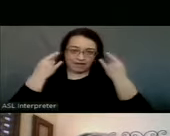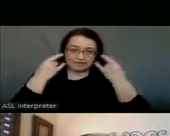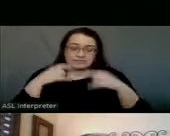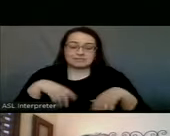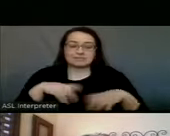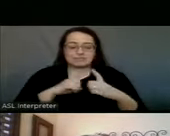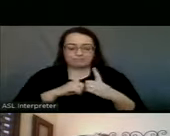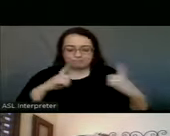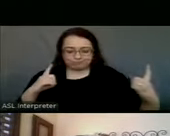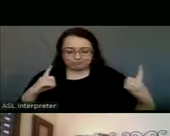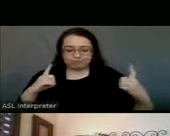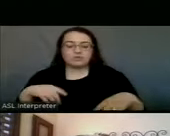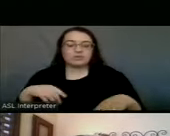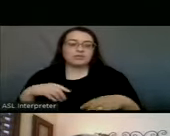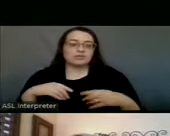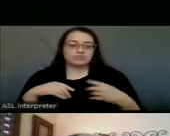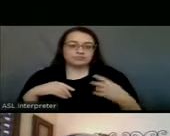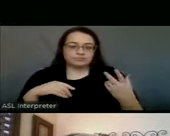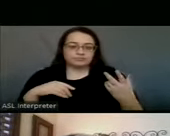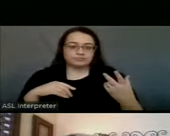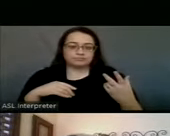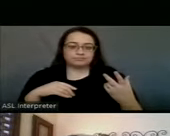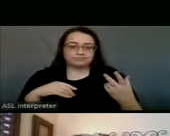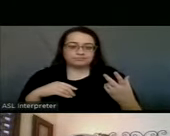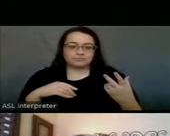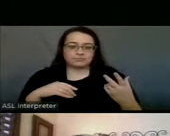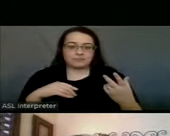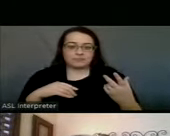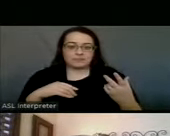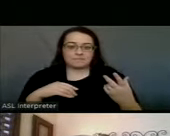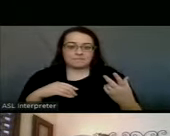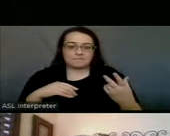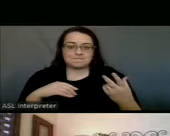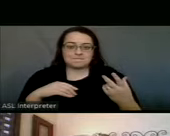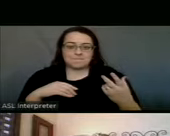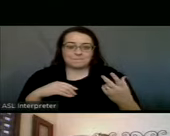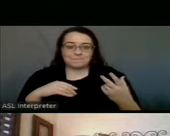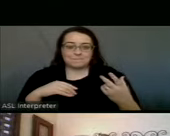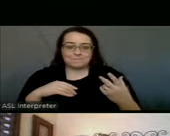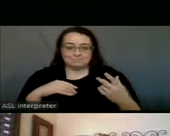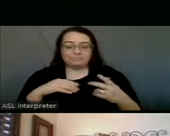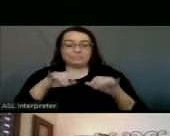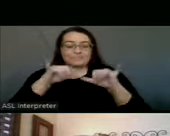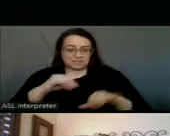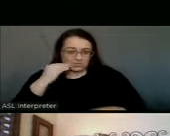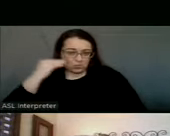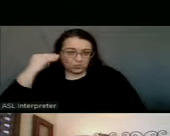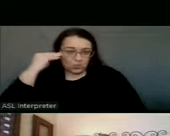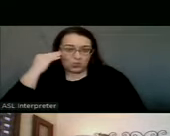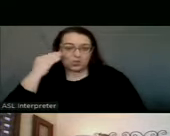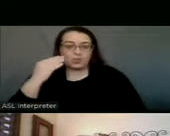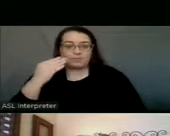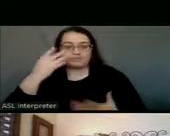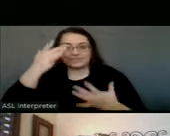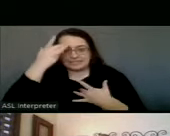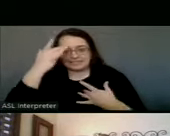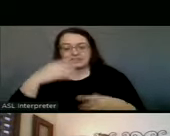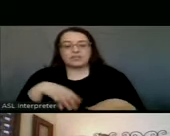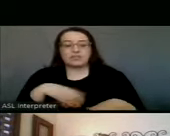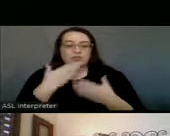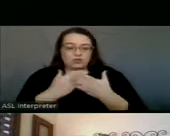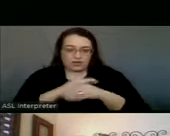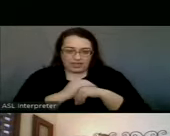socially distancing, and staying home when we're sick, good handwashing,